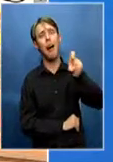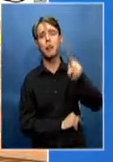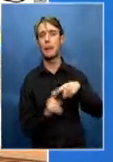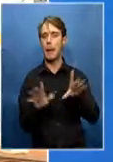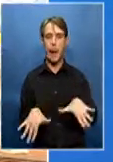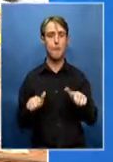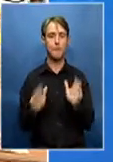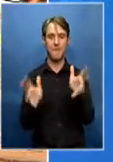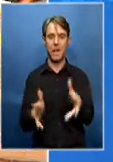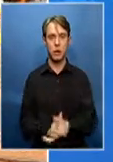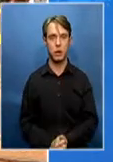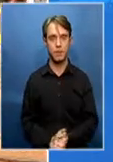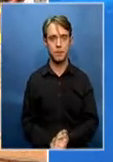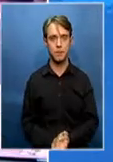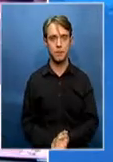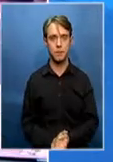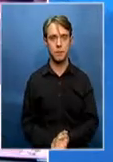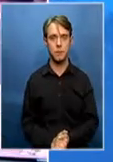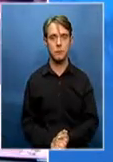SABC News, Marikana. gefruSpeed see of We've go to And The Thank you.